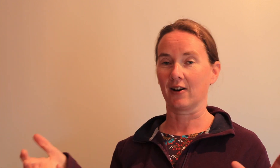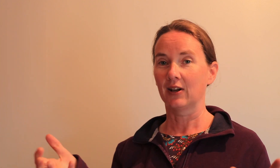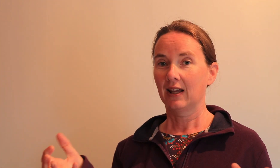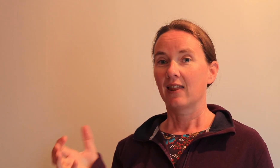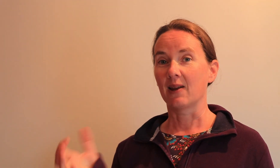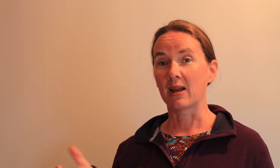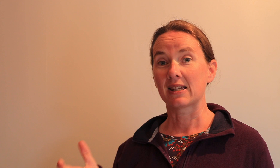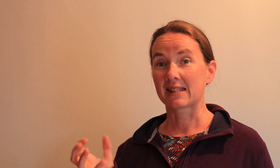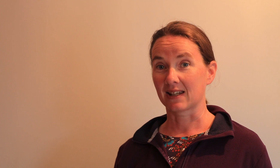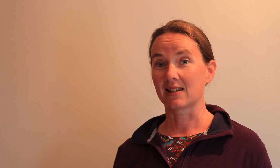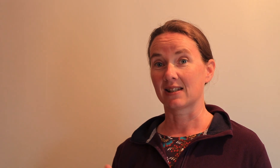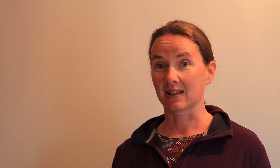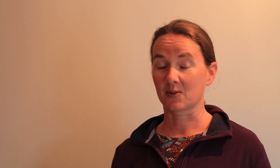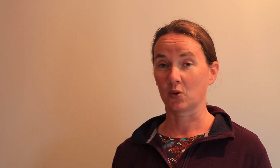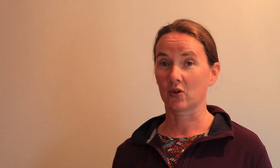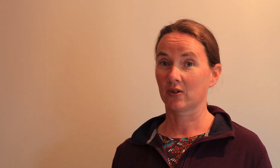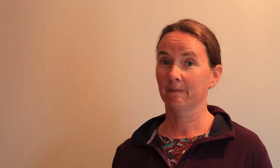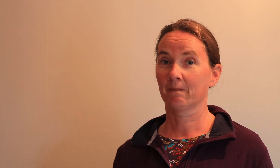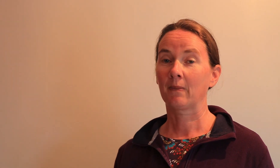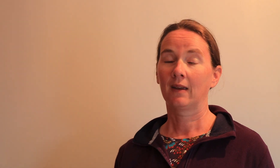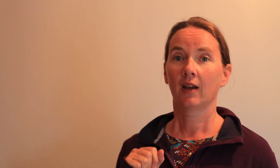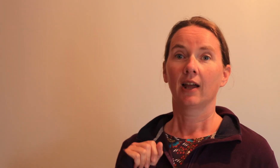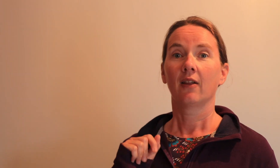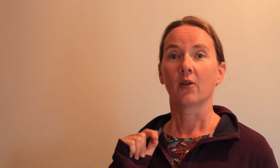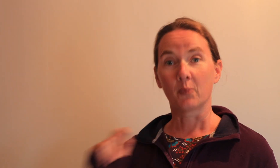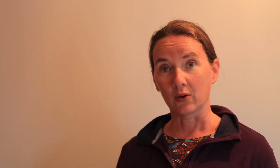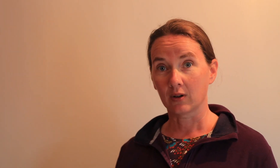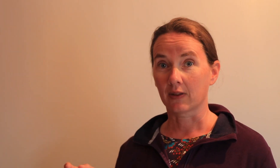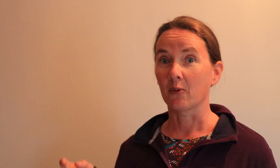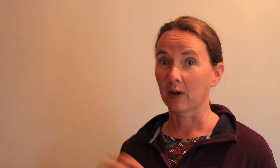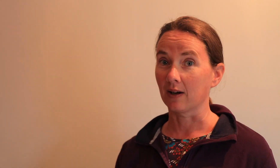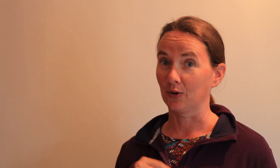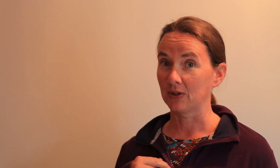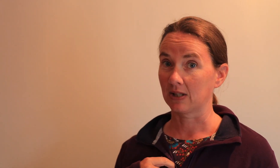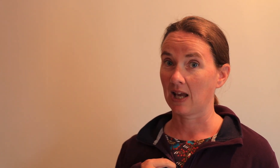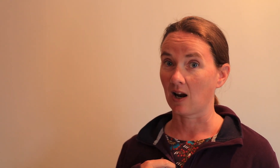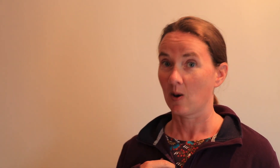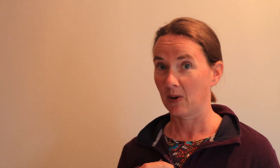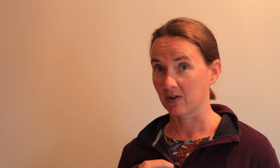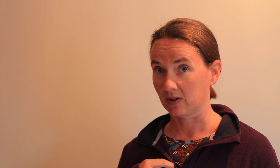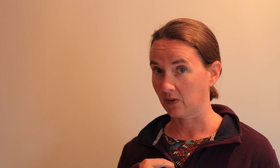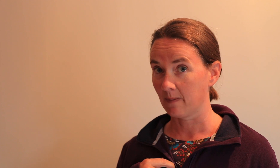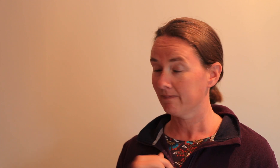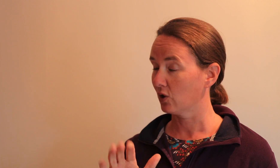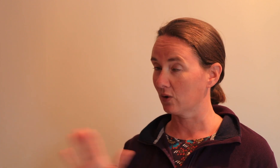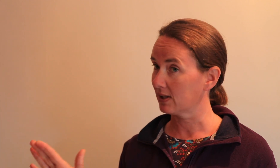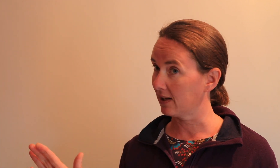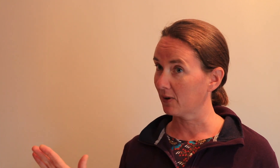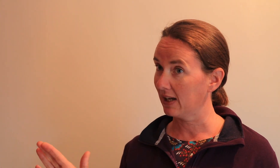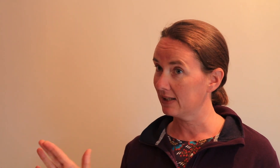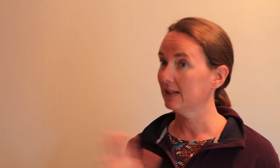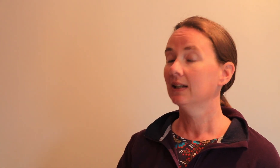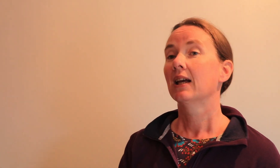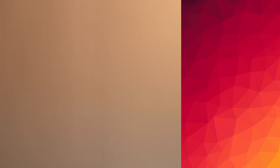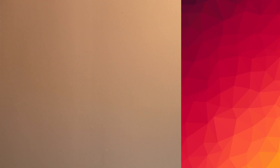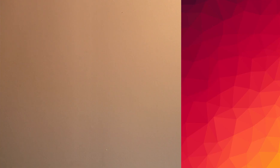together they make 66 books the book that we are going to take our memory verse from I'm going to tell